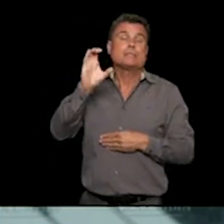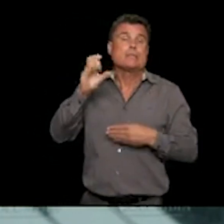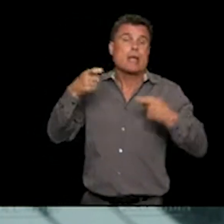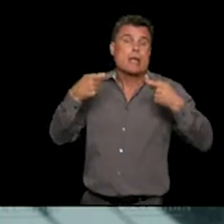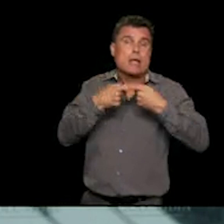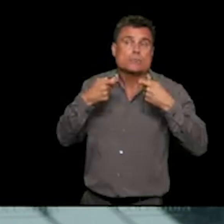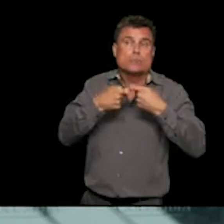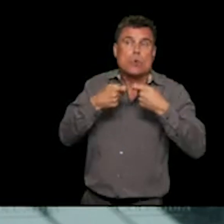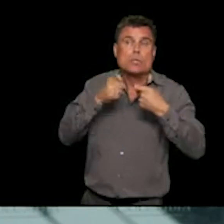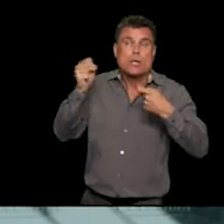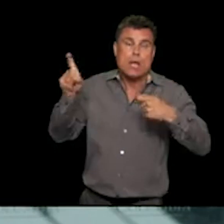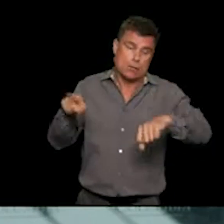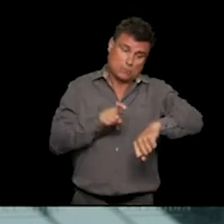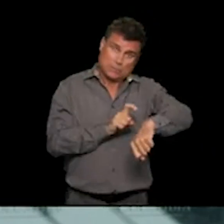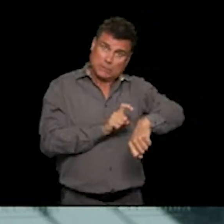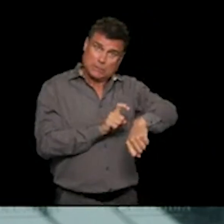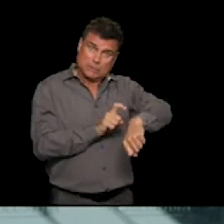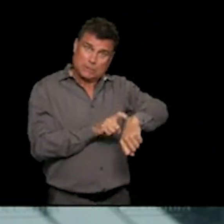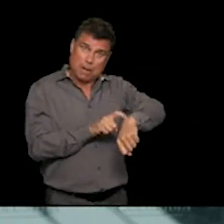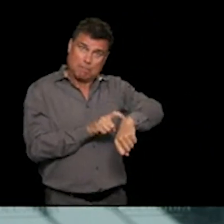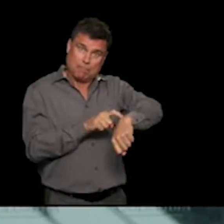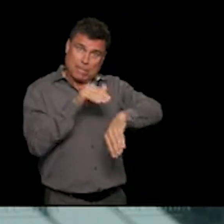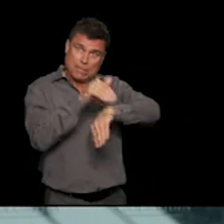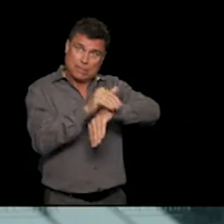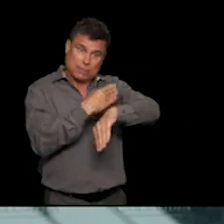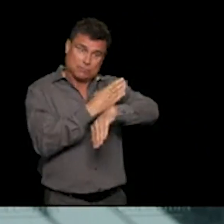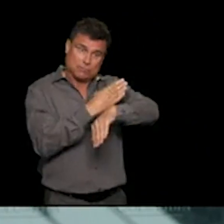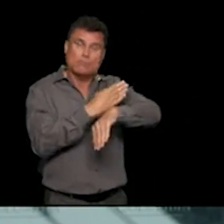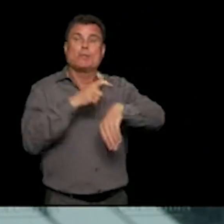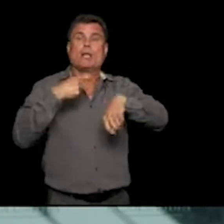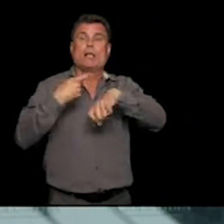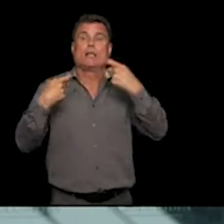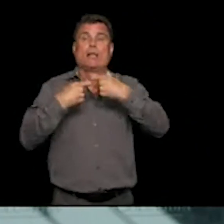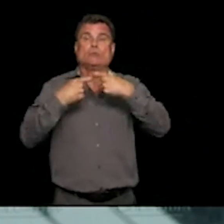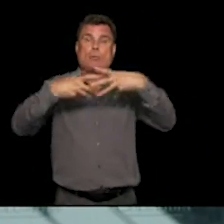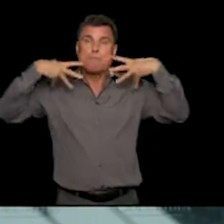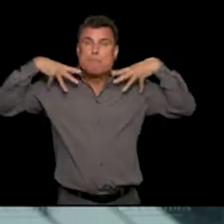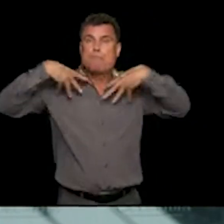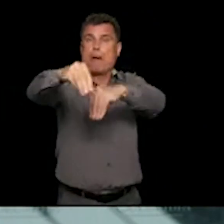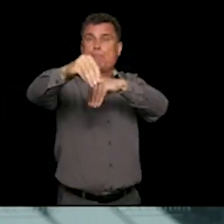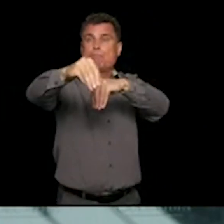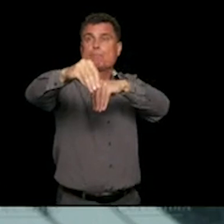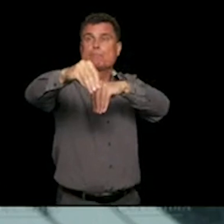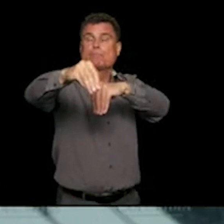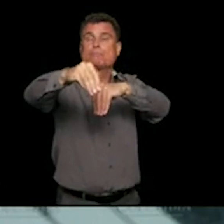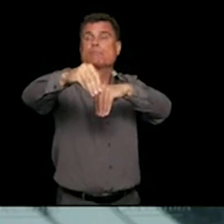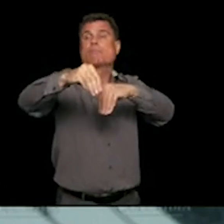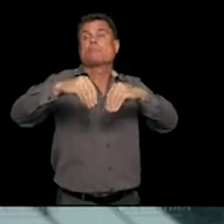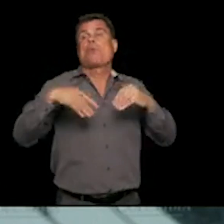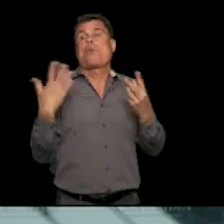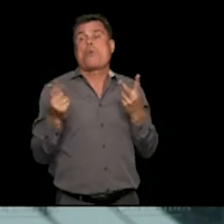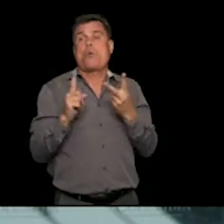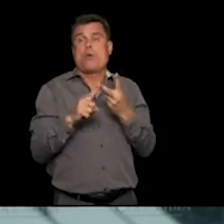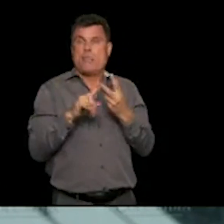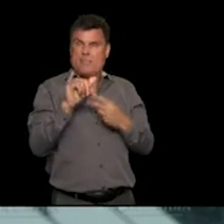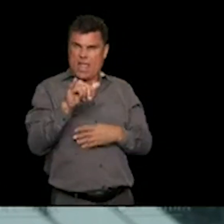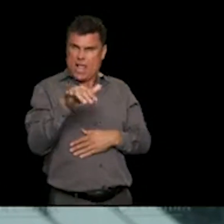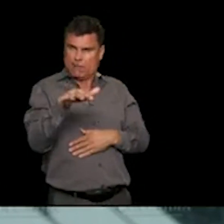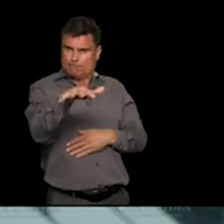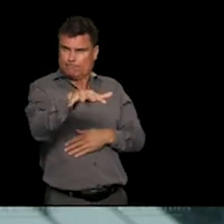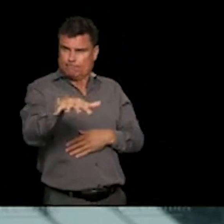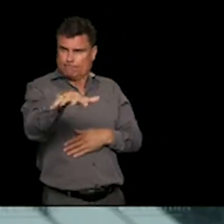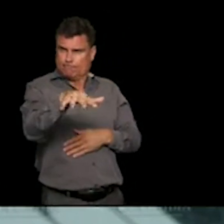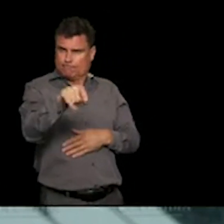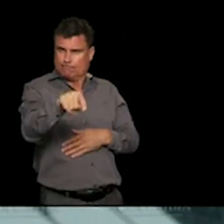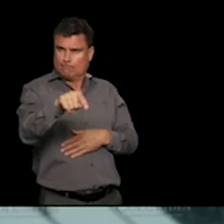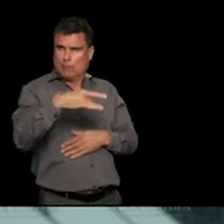setting up in the middle of Vancouver's entertainment district? I mean, certainly, you know, something like that that is possible,